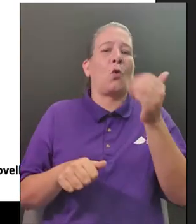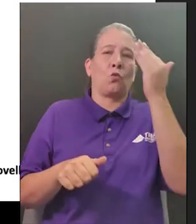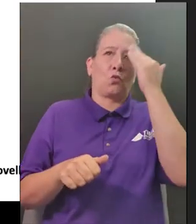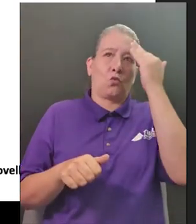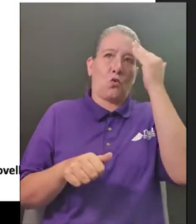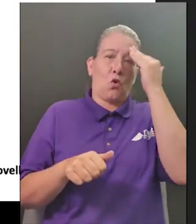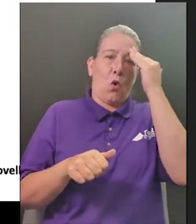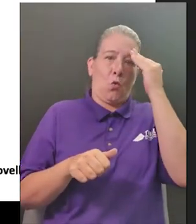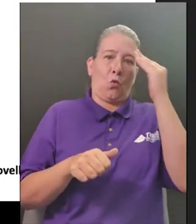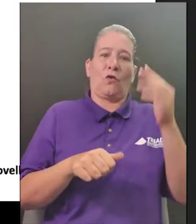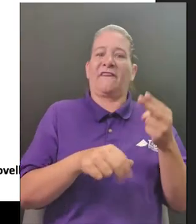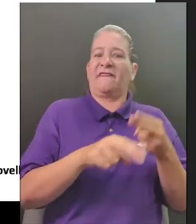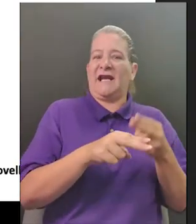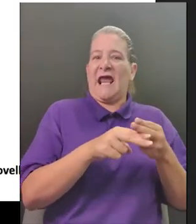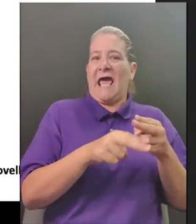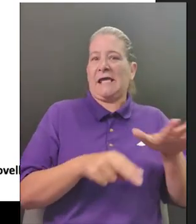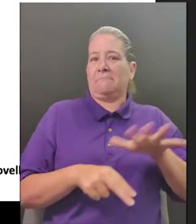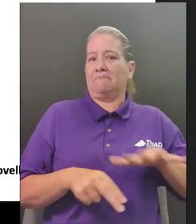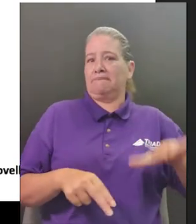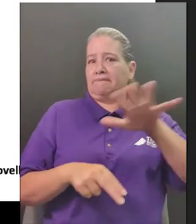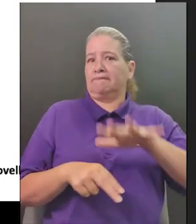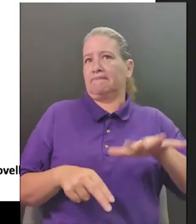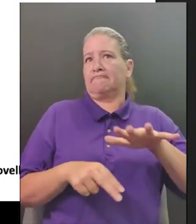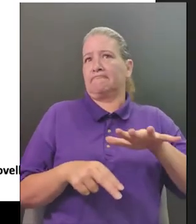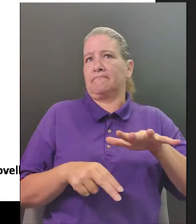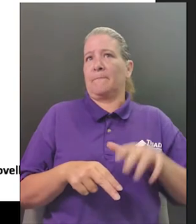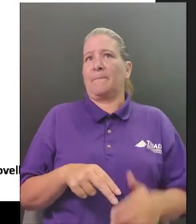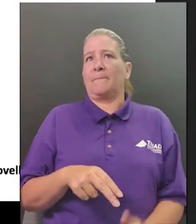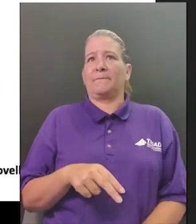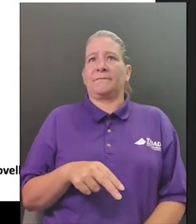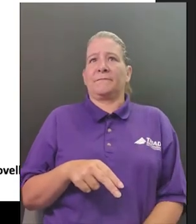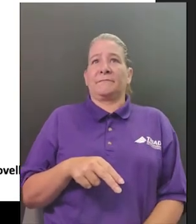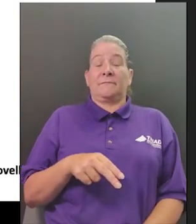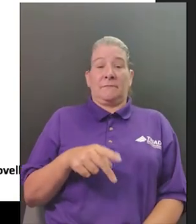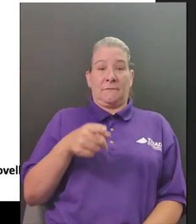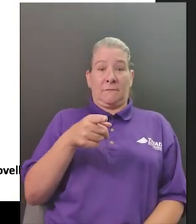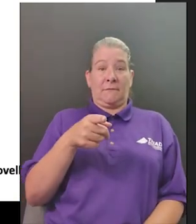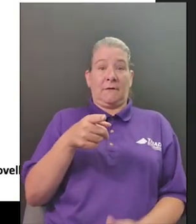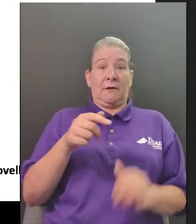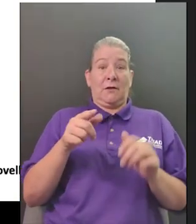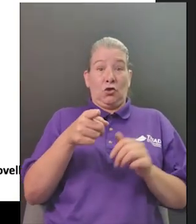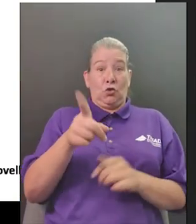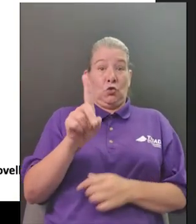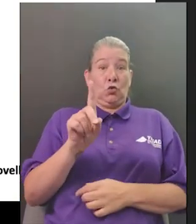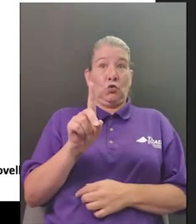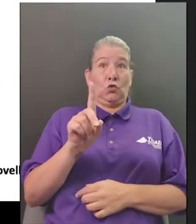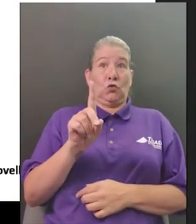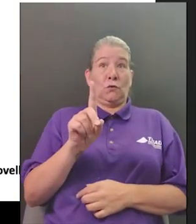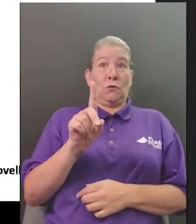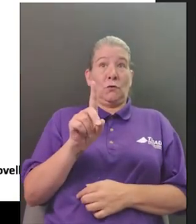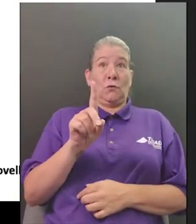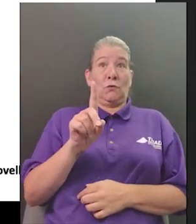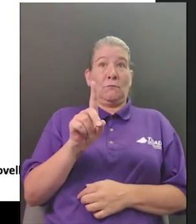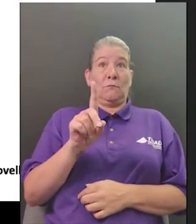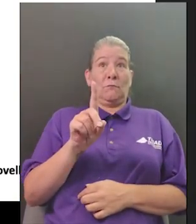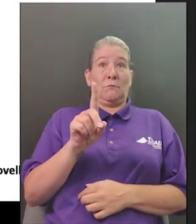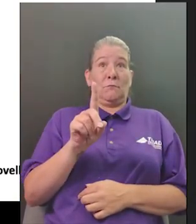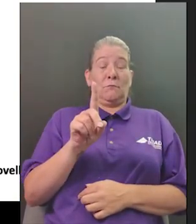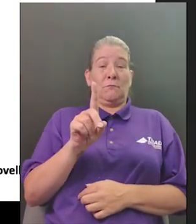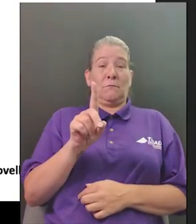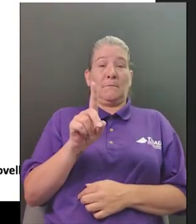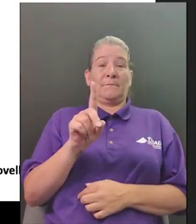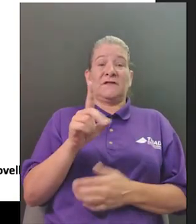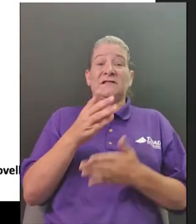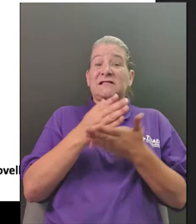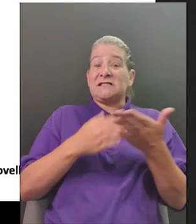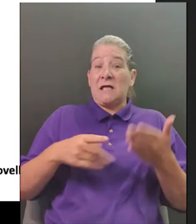that's going to help us let's see i'll stop sharing this one and let's close